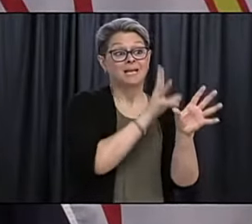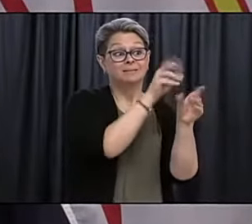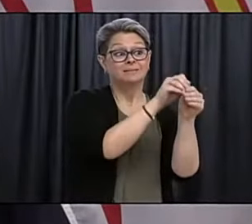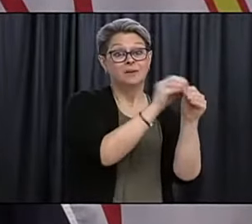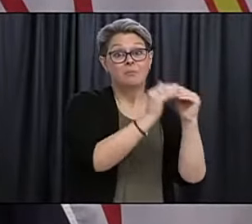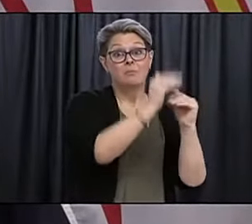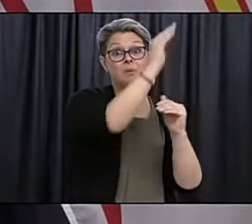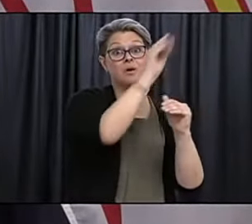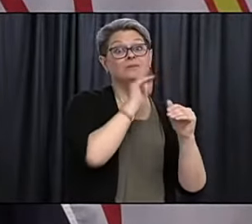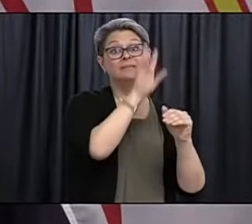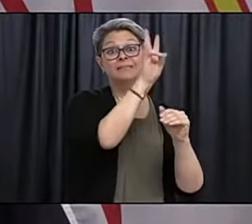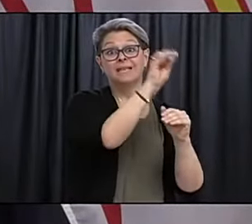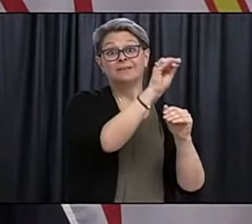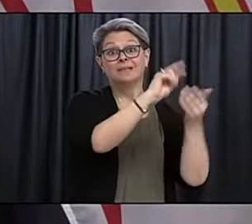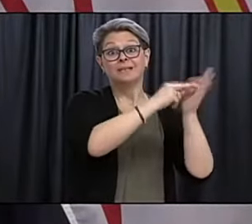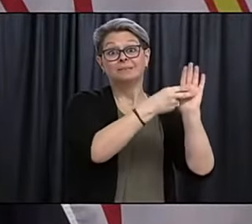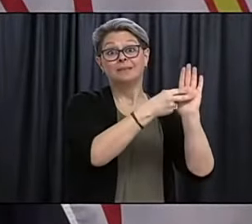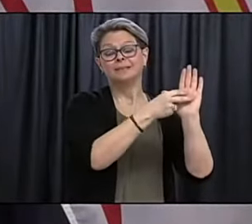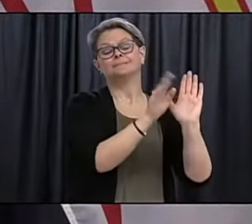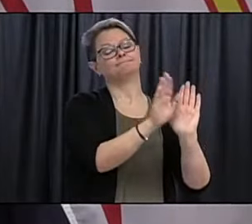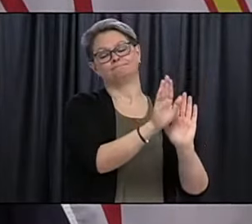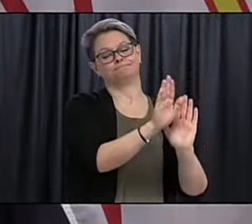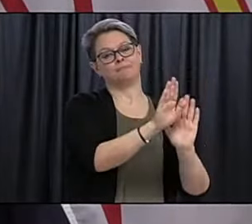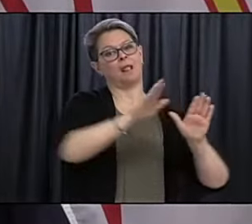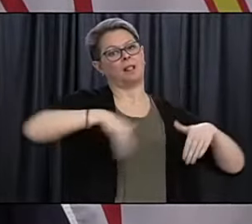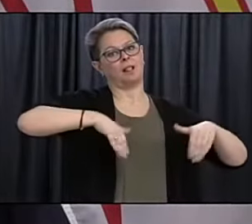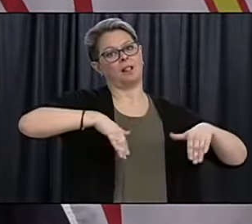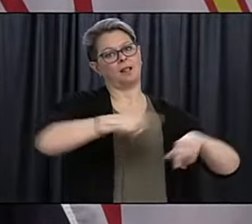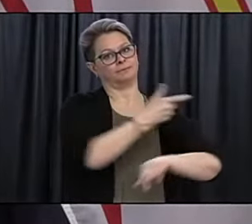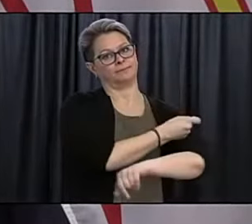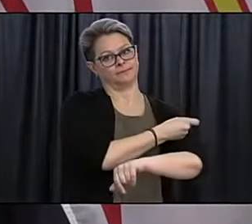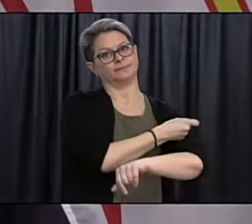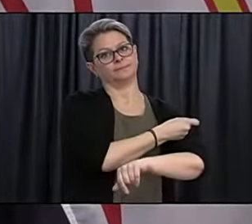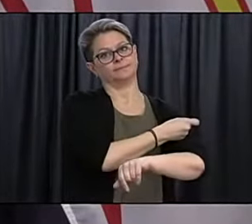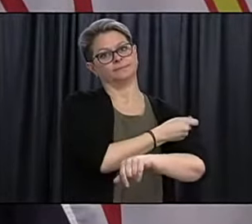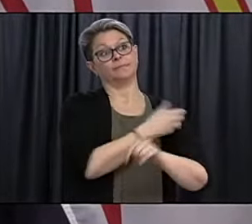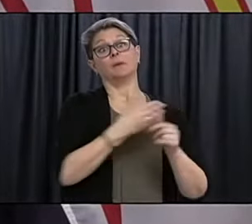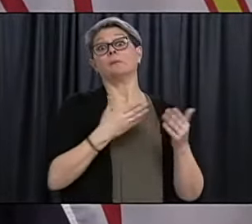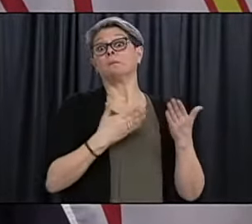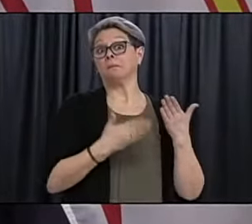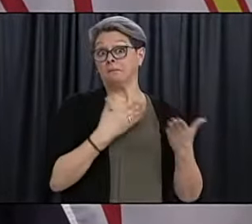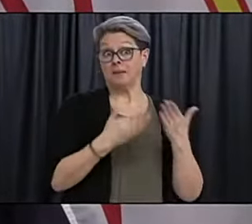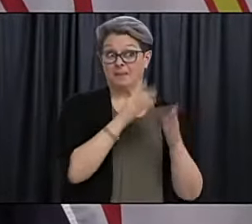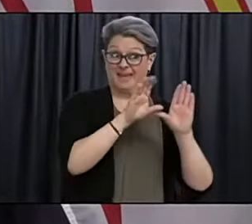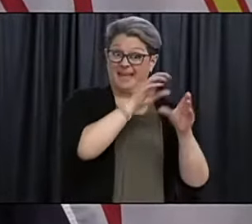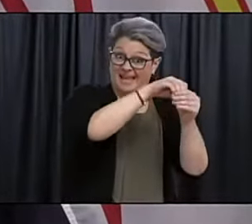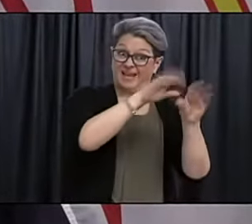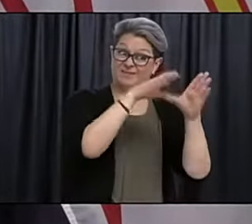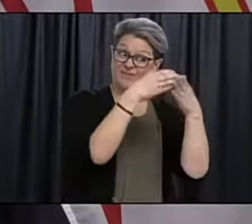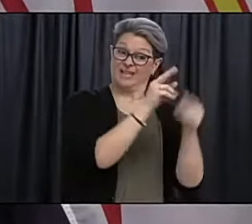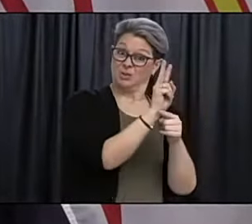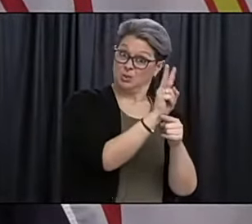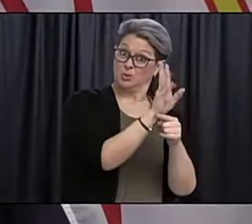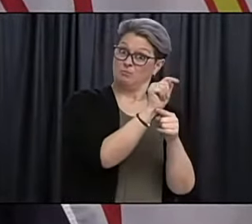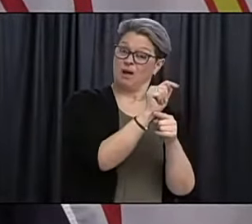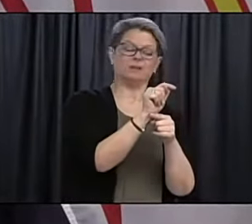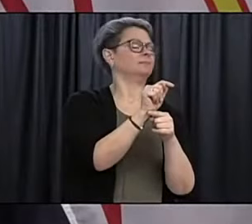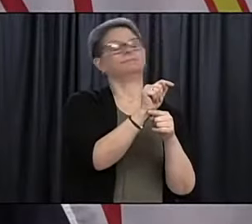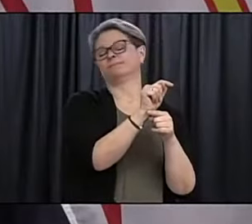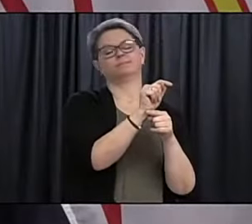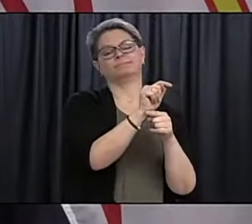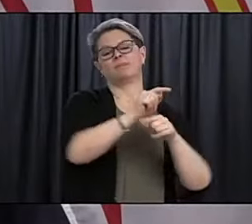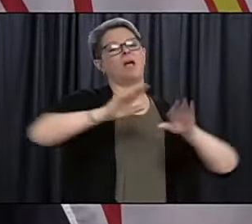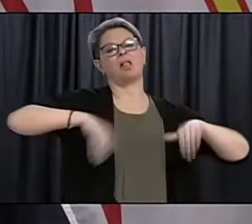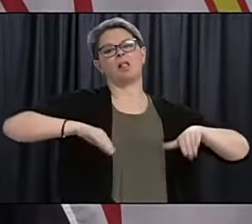priority group, then I think they would have, would be informed that, you know, while they might be in a phase two priority group, that's just not the priority group we're